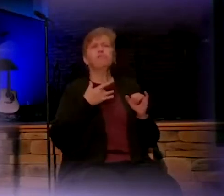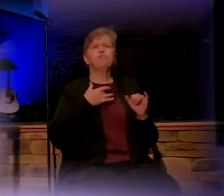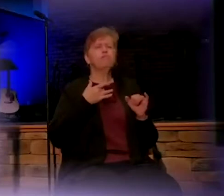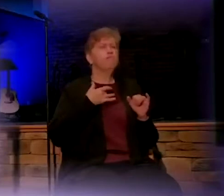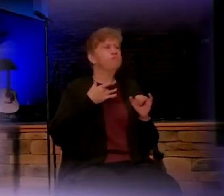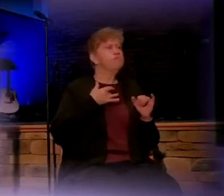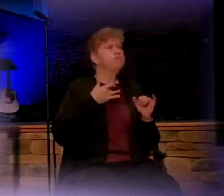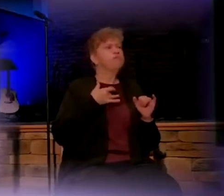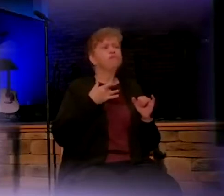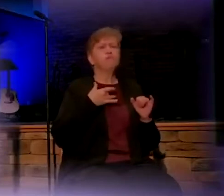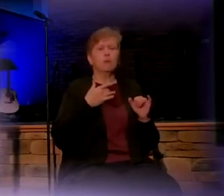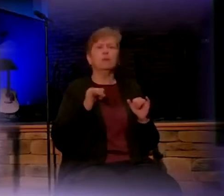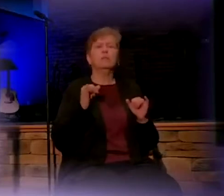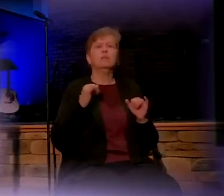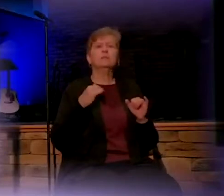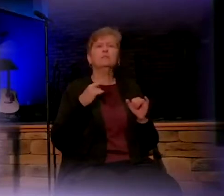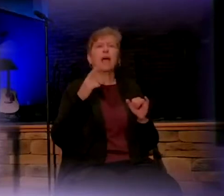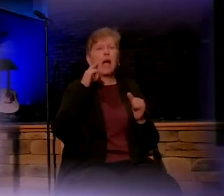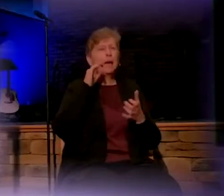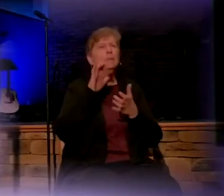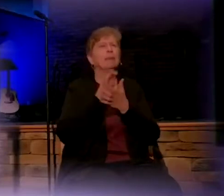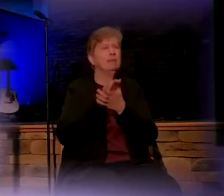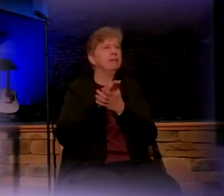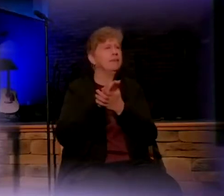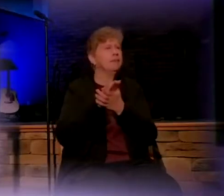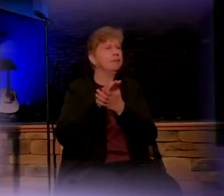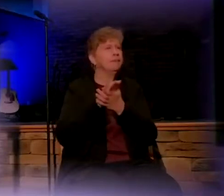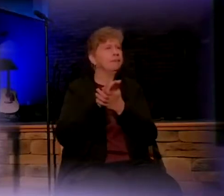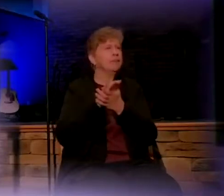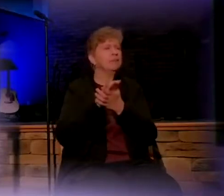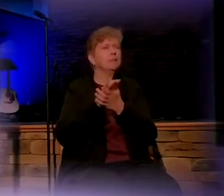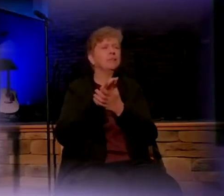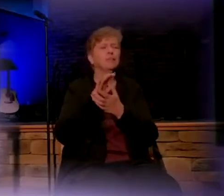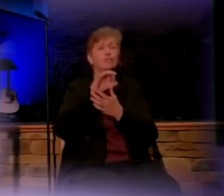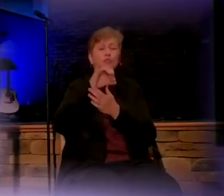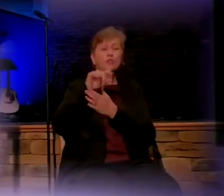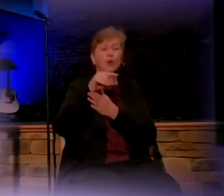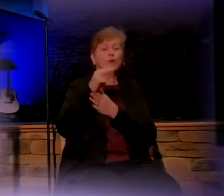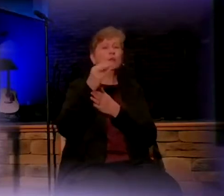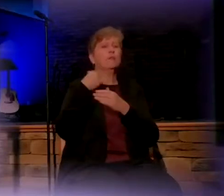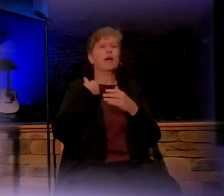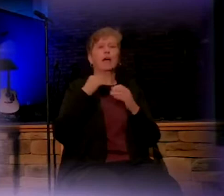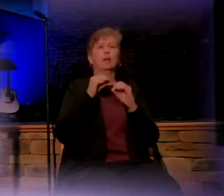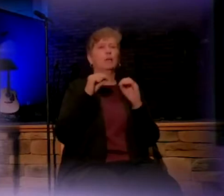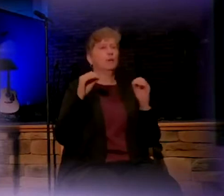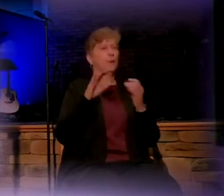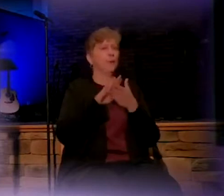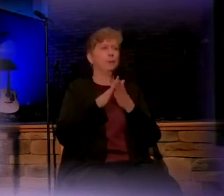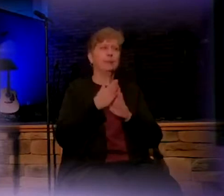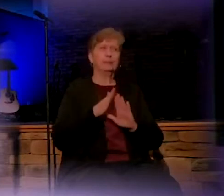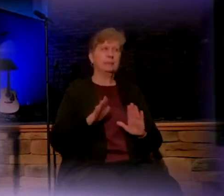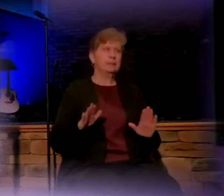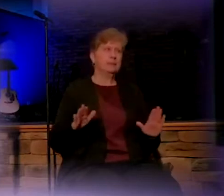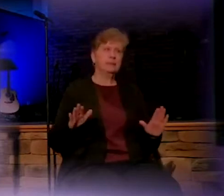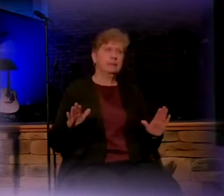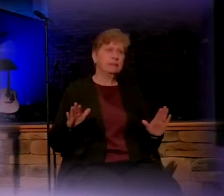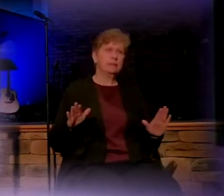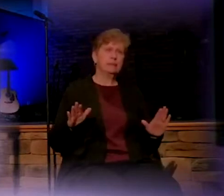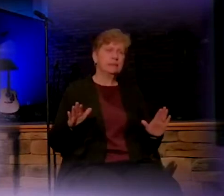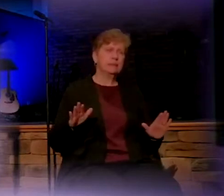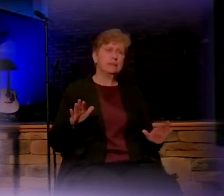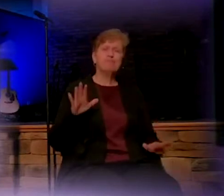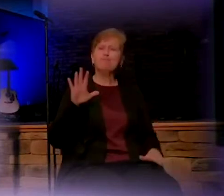believe that you could rightfully say that Joseph had no peace. I mean, his